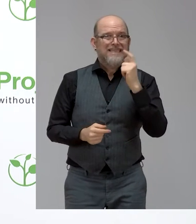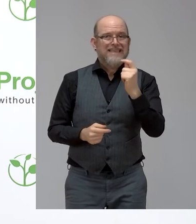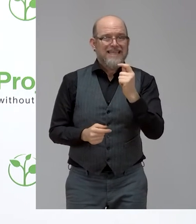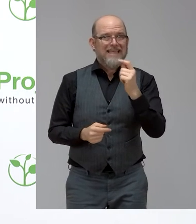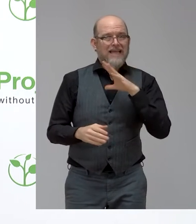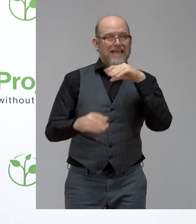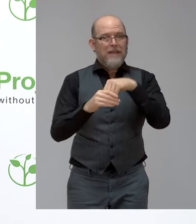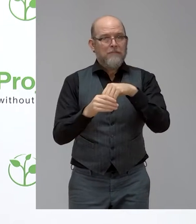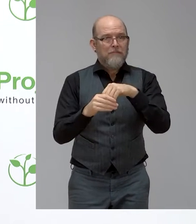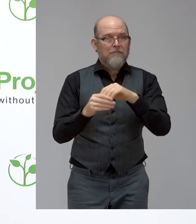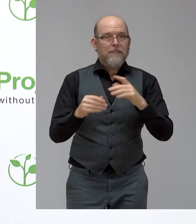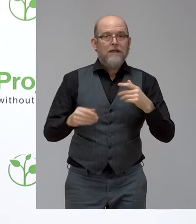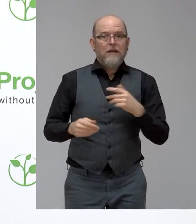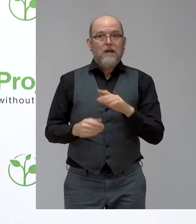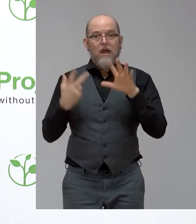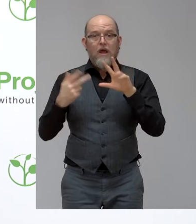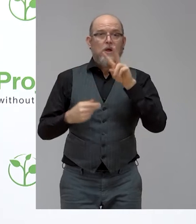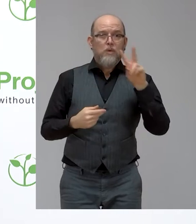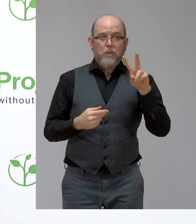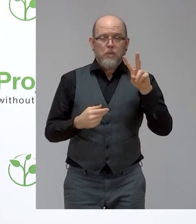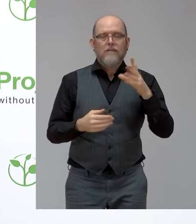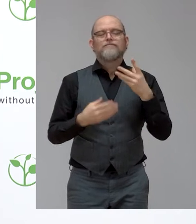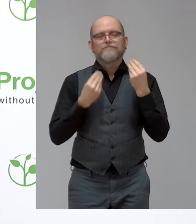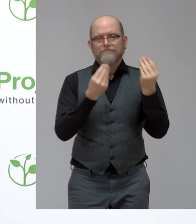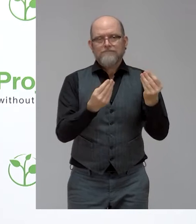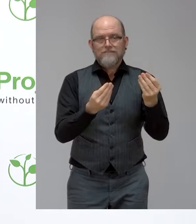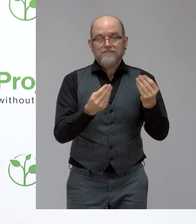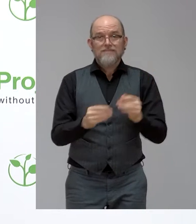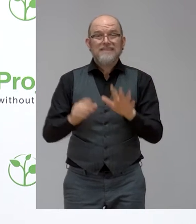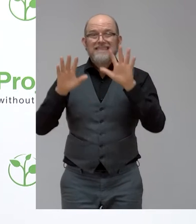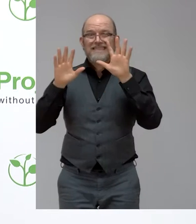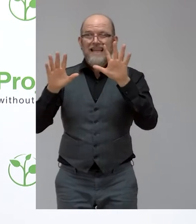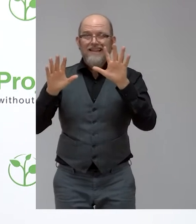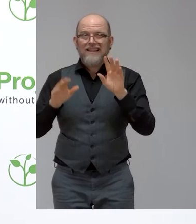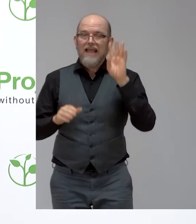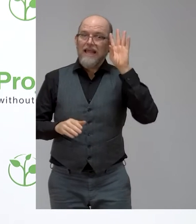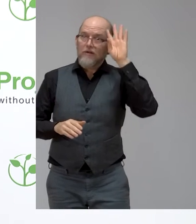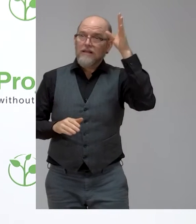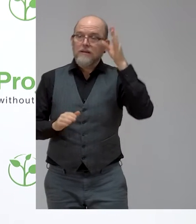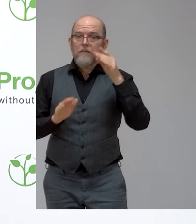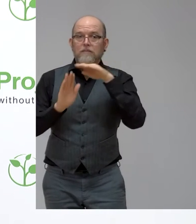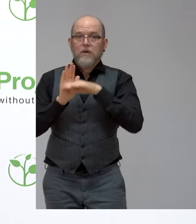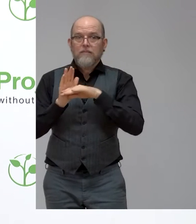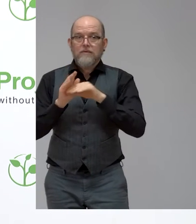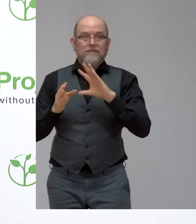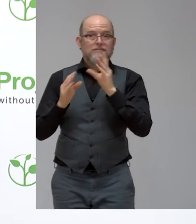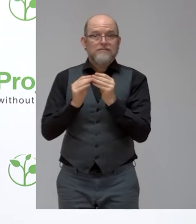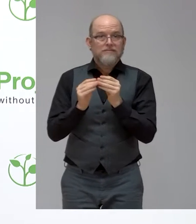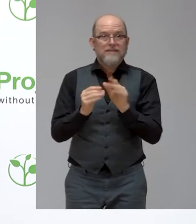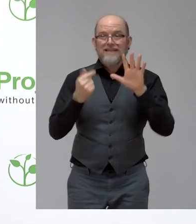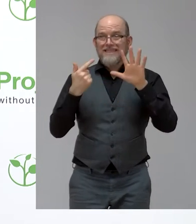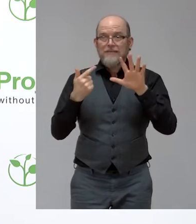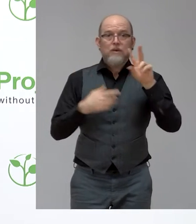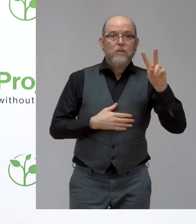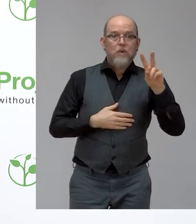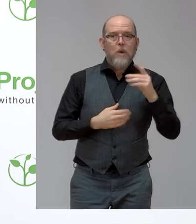winners. We have 10 innovative policies and 72 innovative practices. And the crowd intelligence